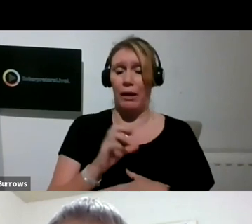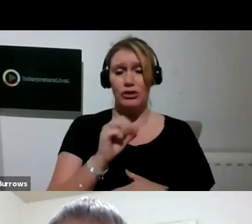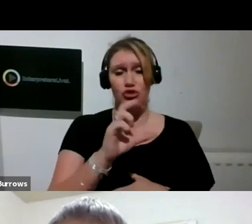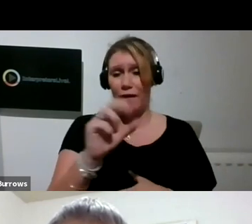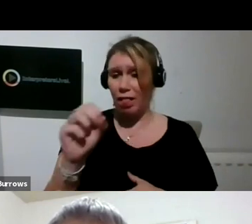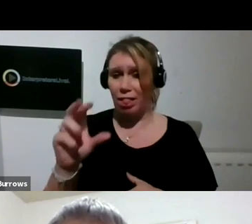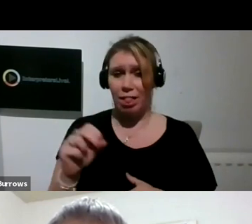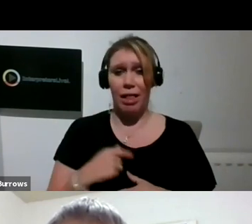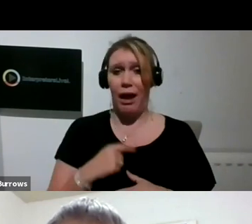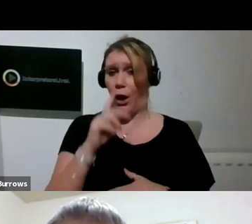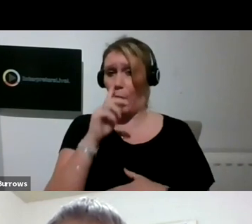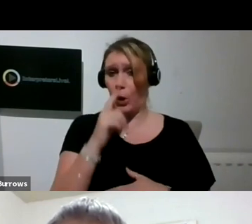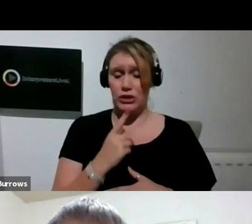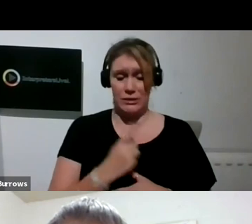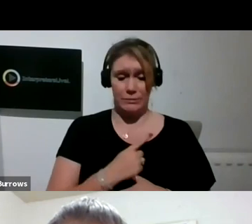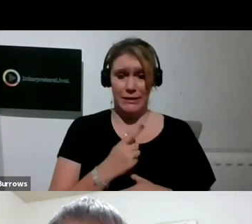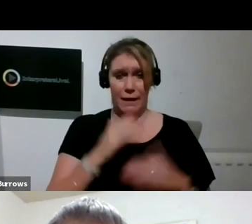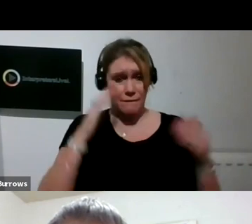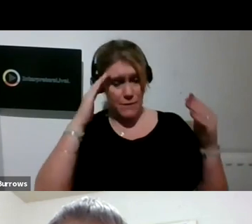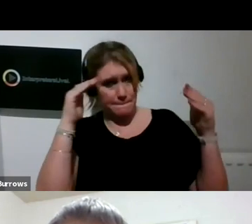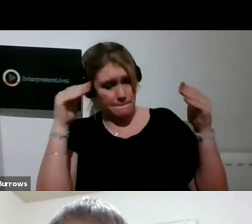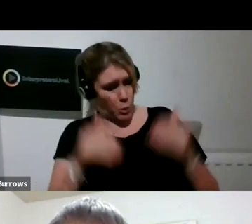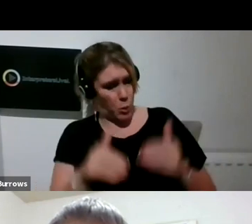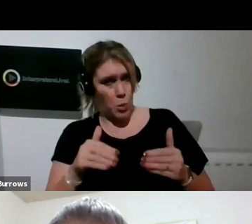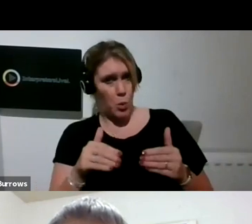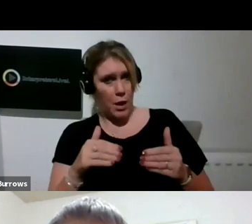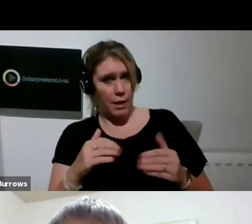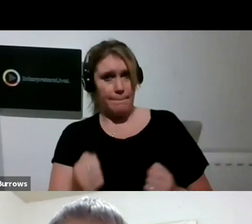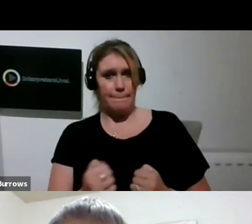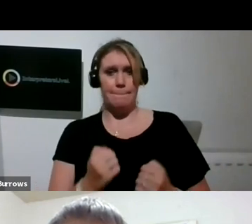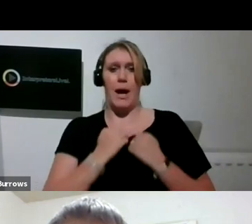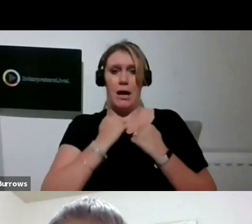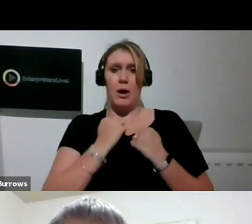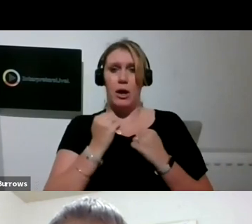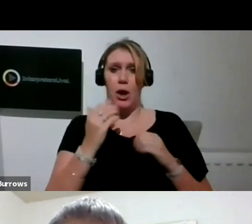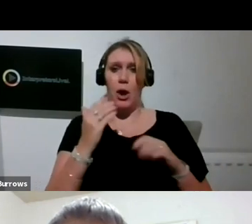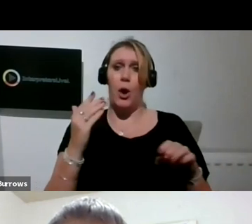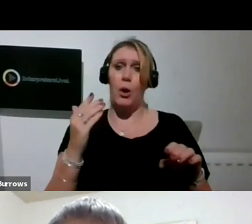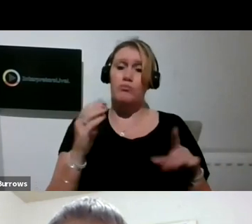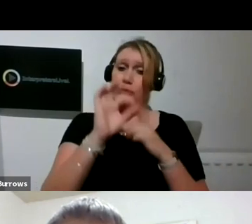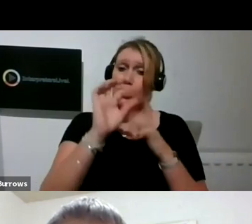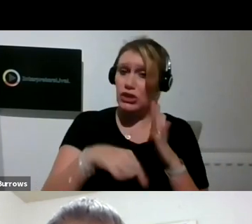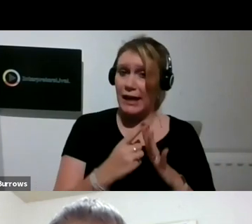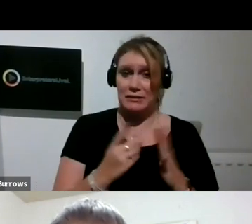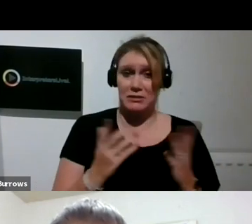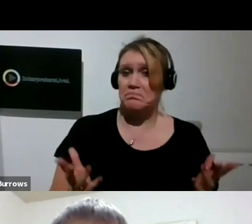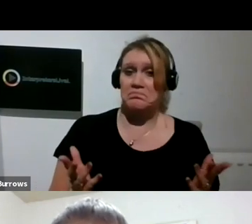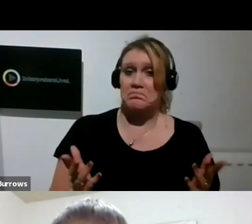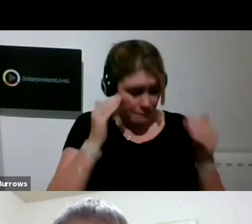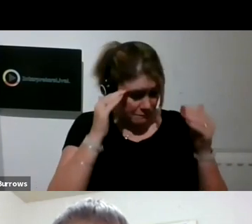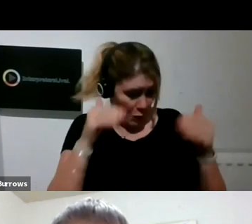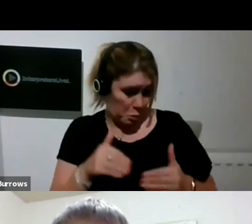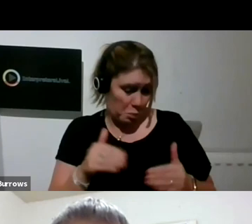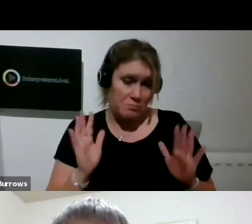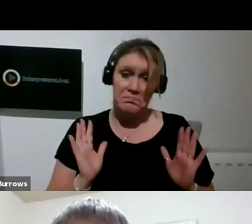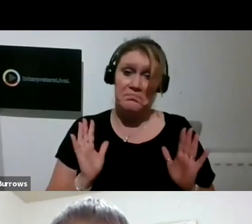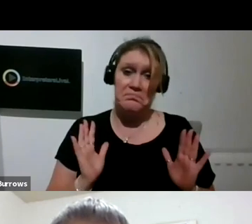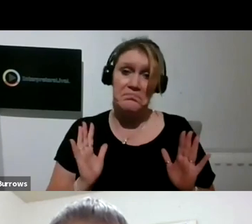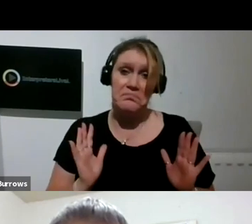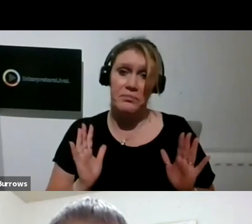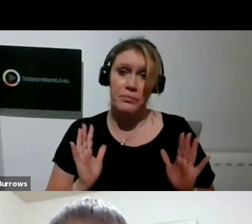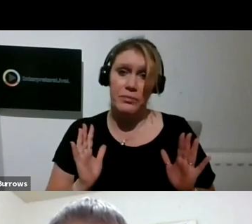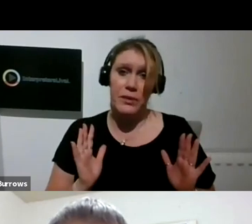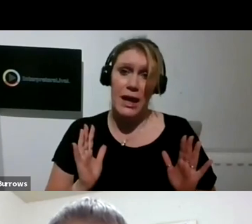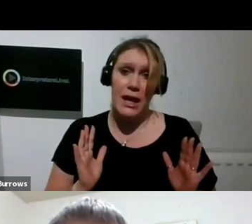could just get stuck in to my own project, really. So